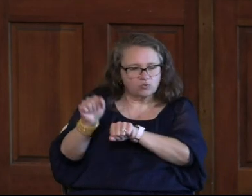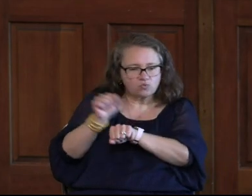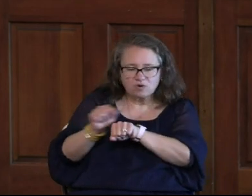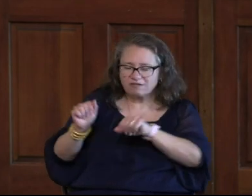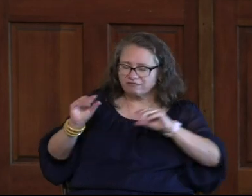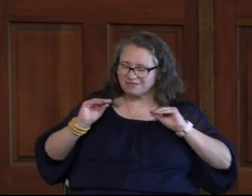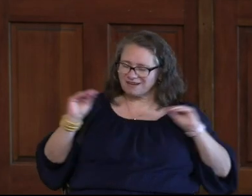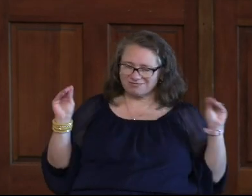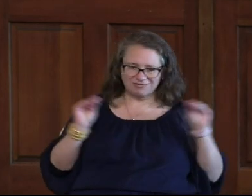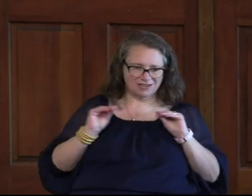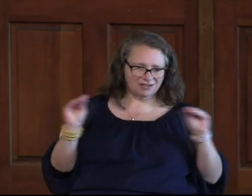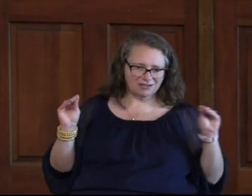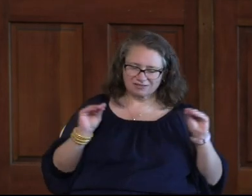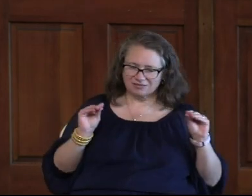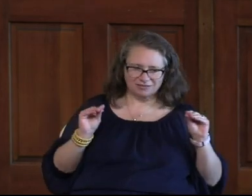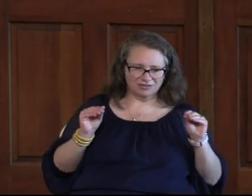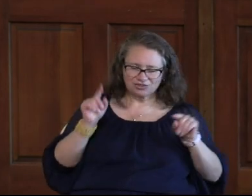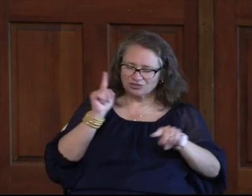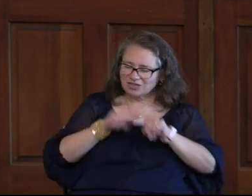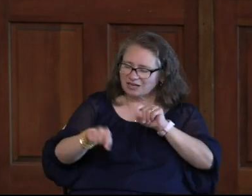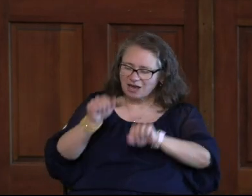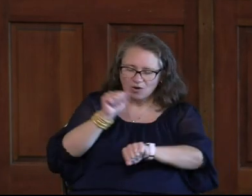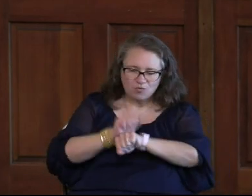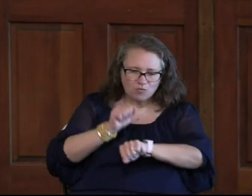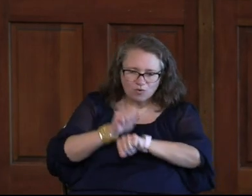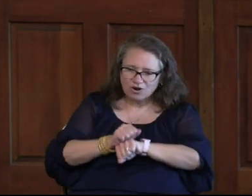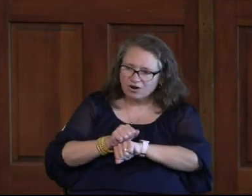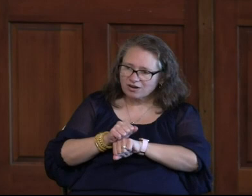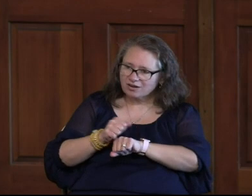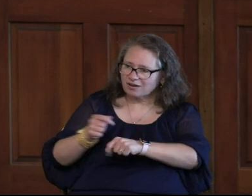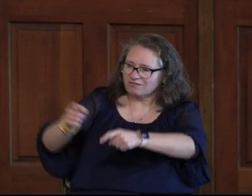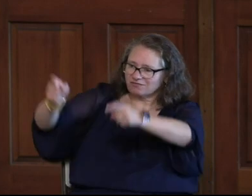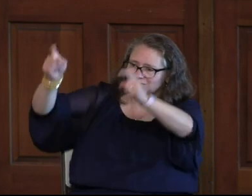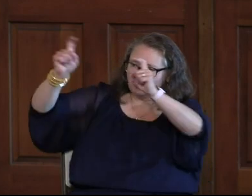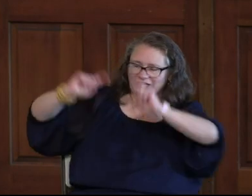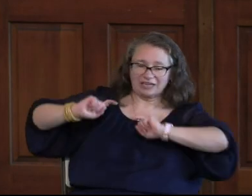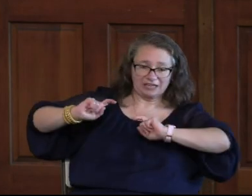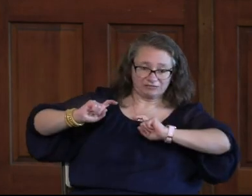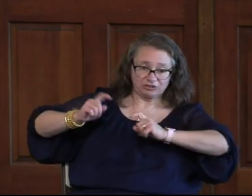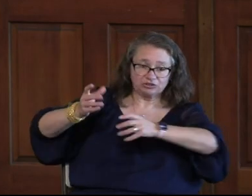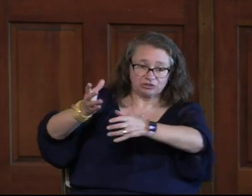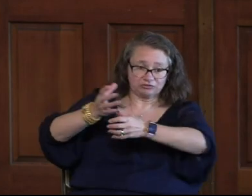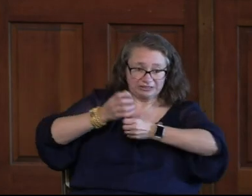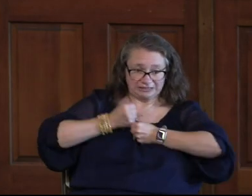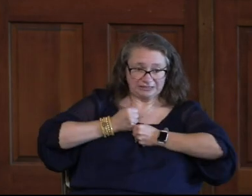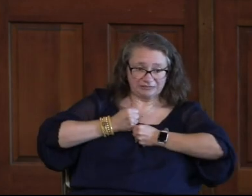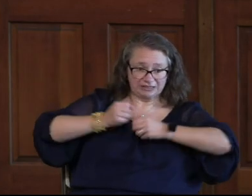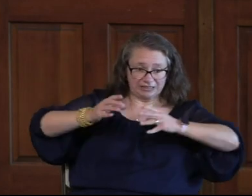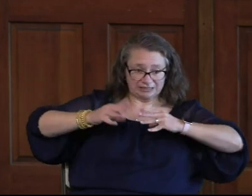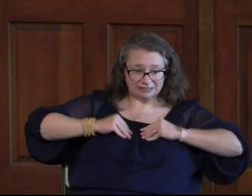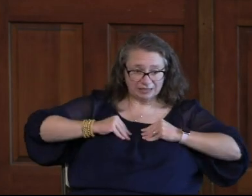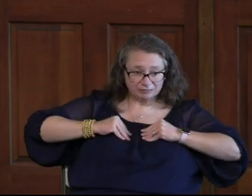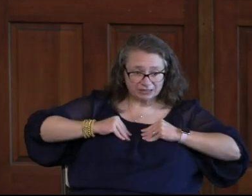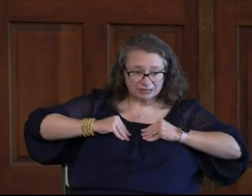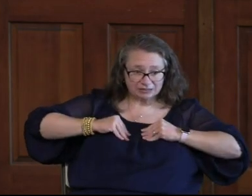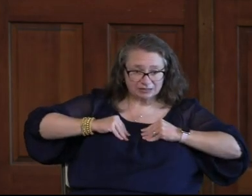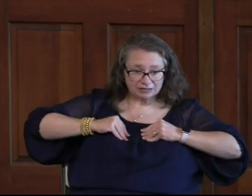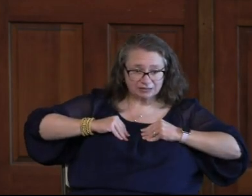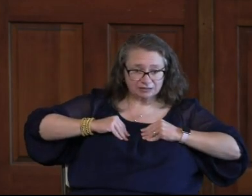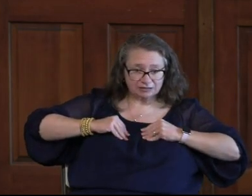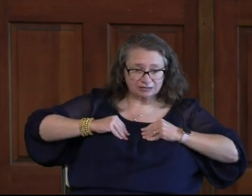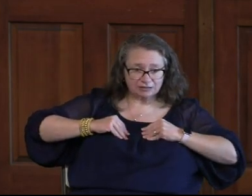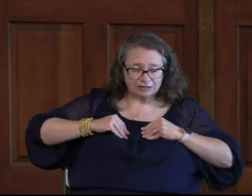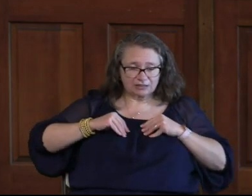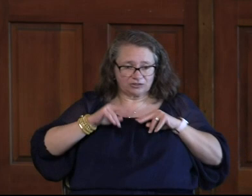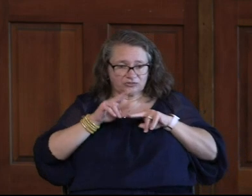for nothing, because you can't work for a gift. You receive it. You sit